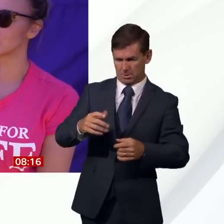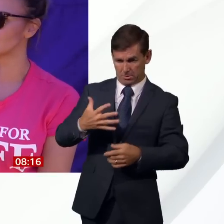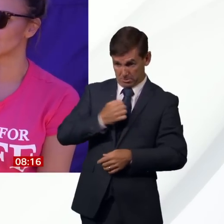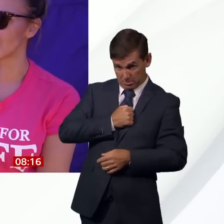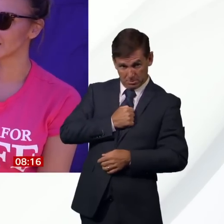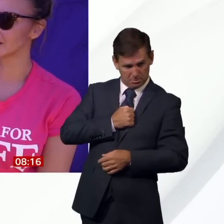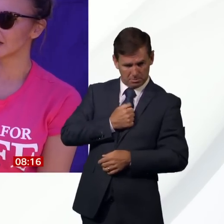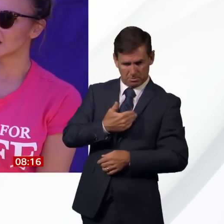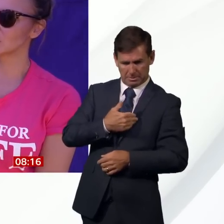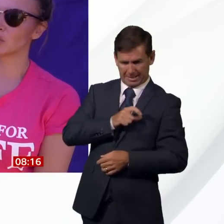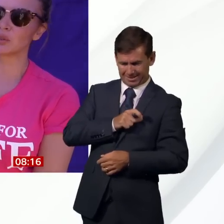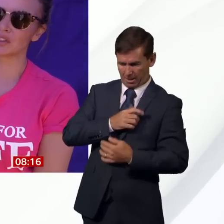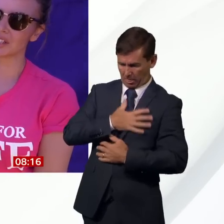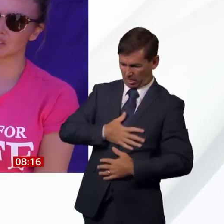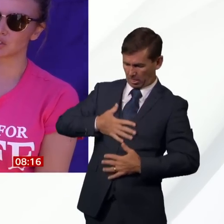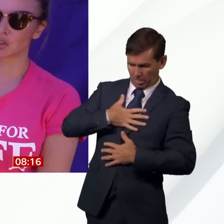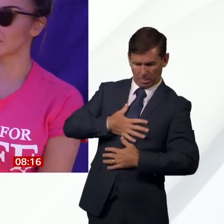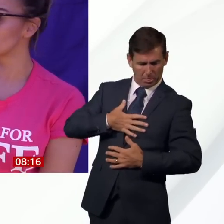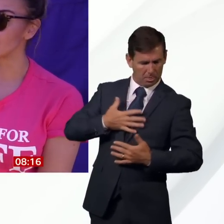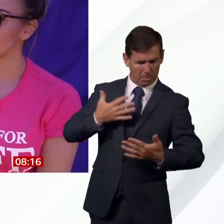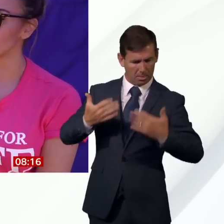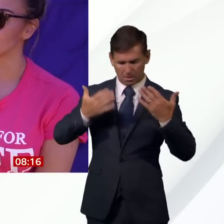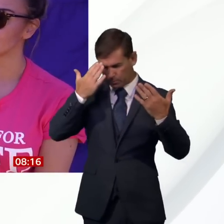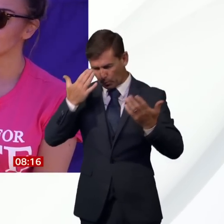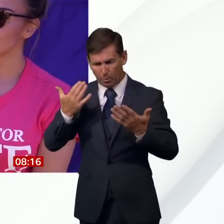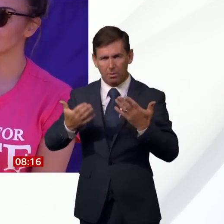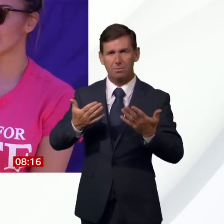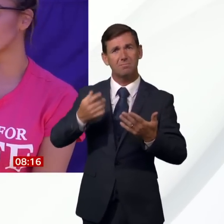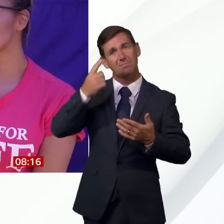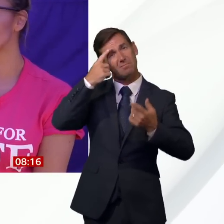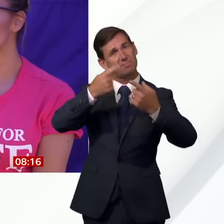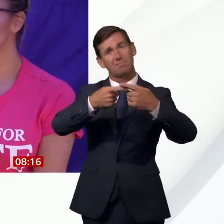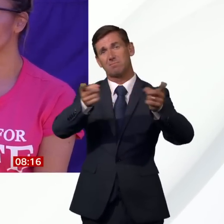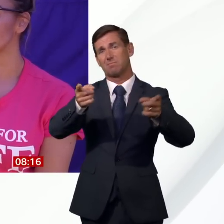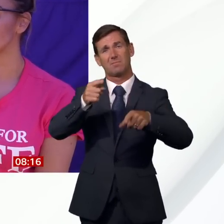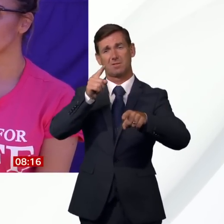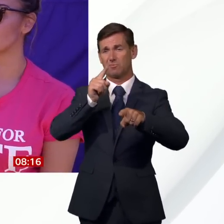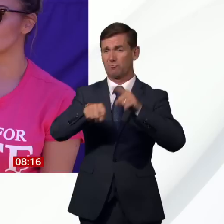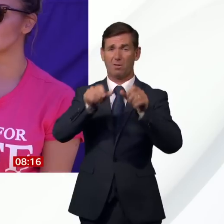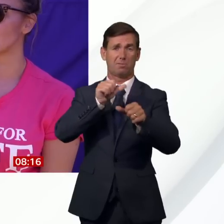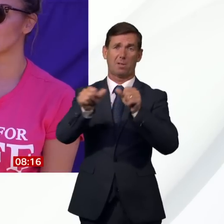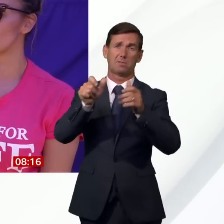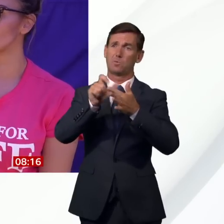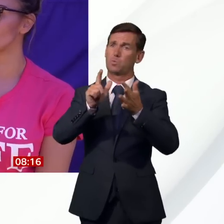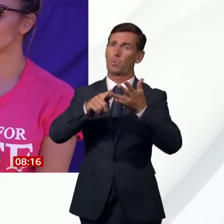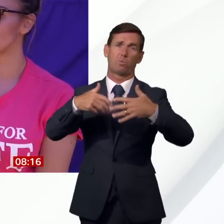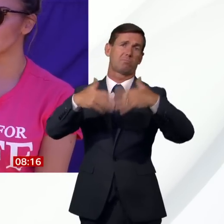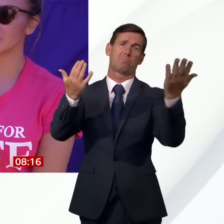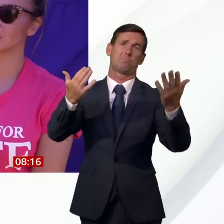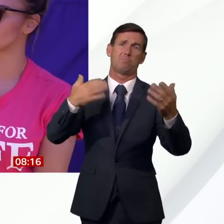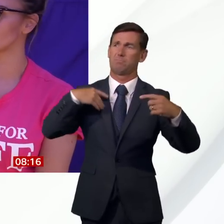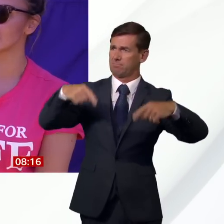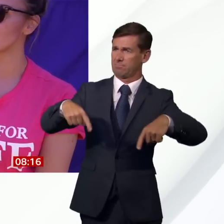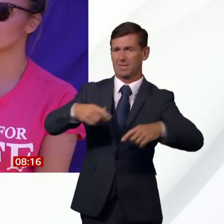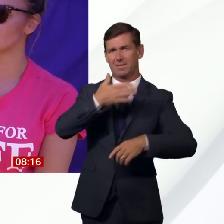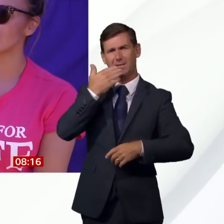they want people to react. So the only thing is just do whatever you can. And things like this is lovely, you know, as you say, one in two people.